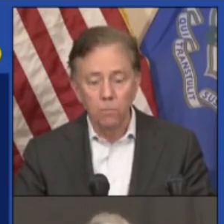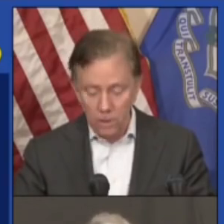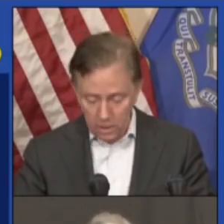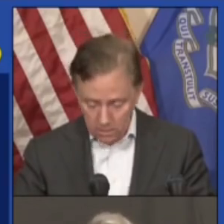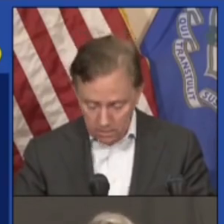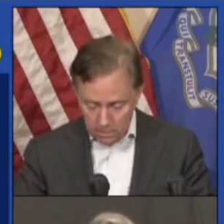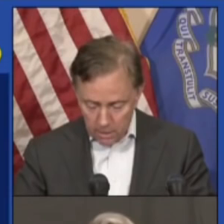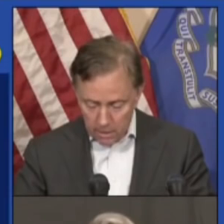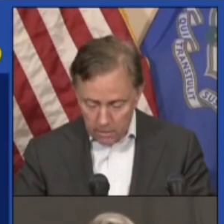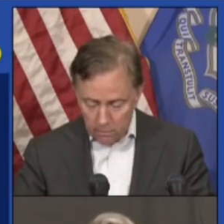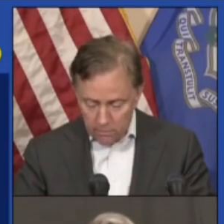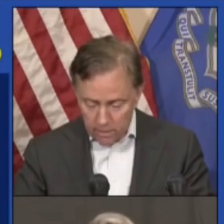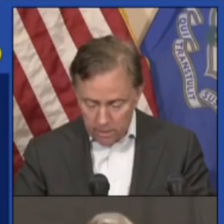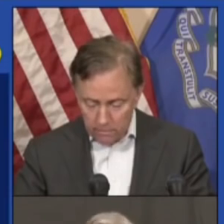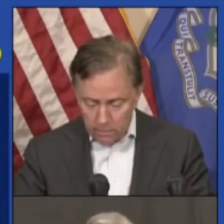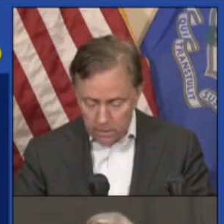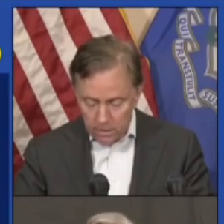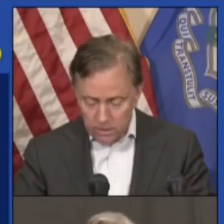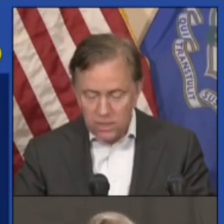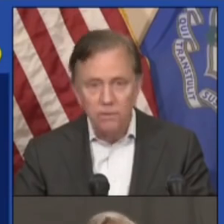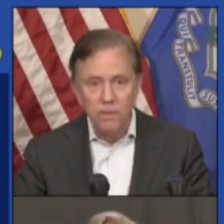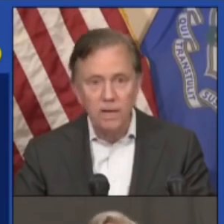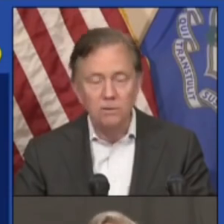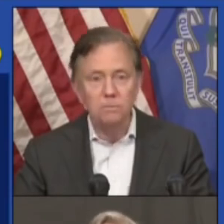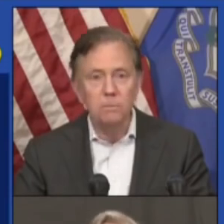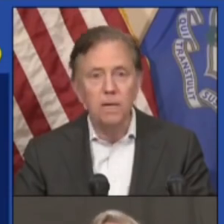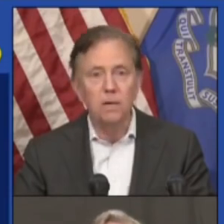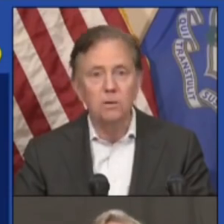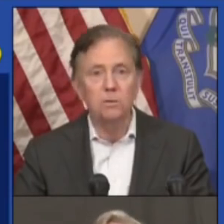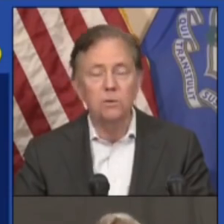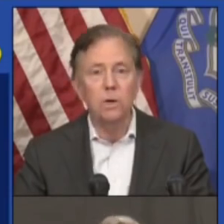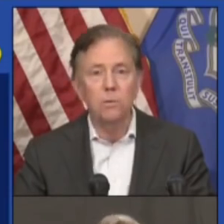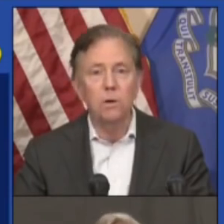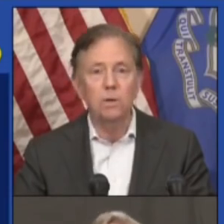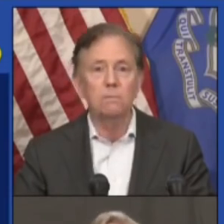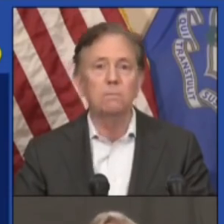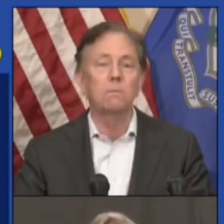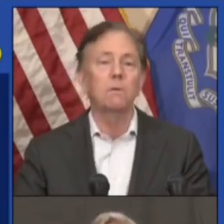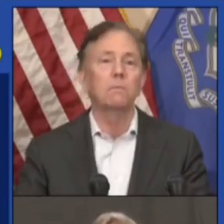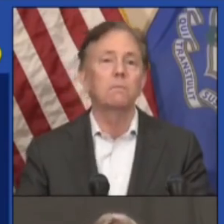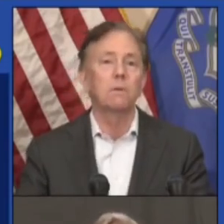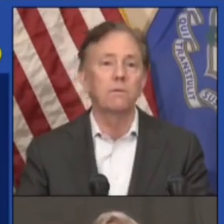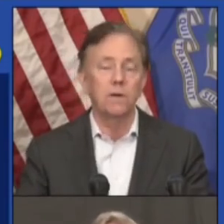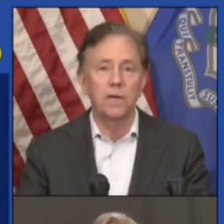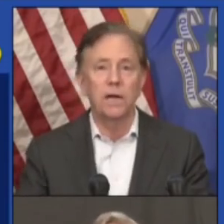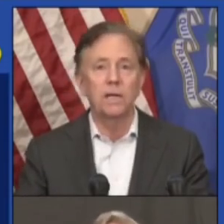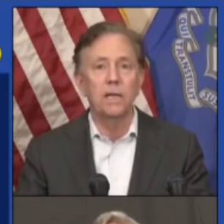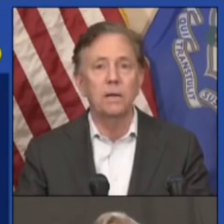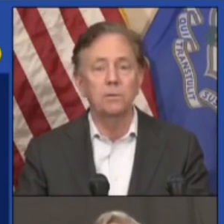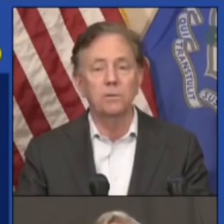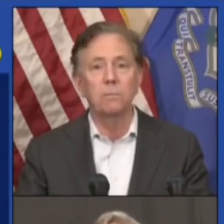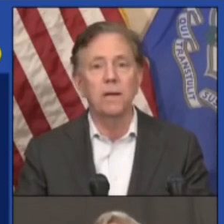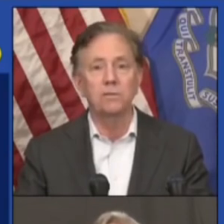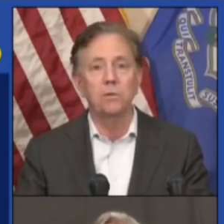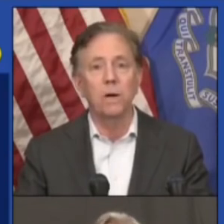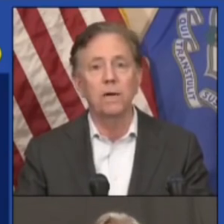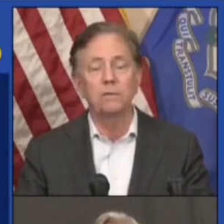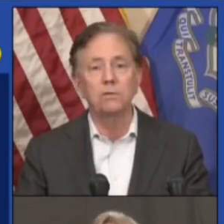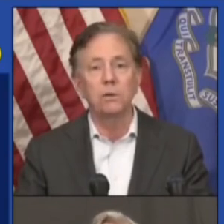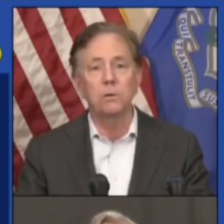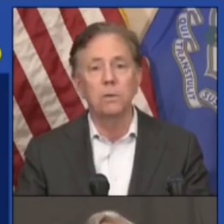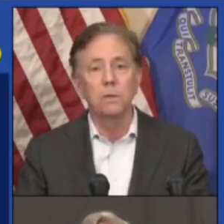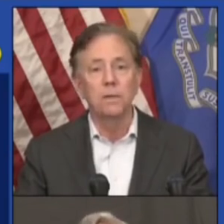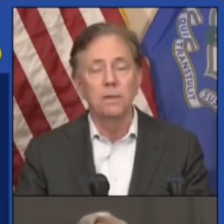And one year later, we've had 7,821 of our Connecticut neighbors have passed